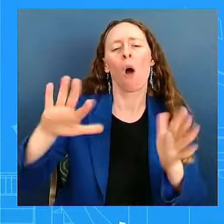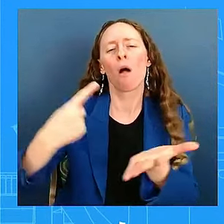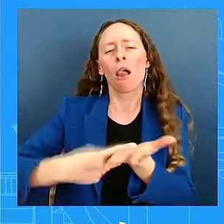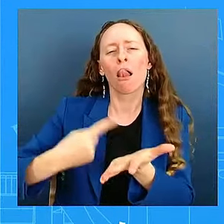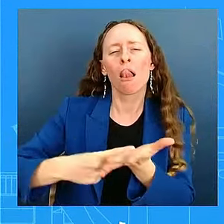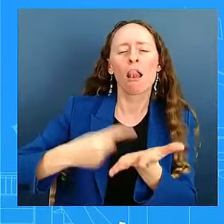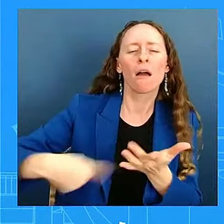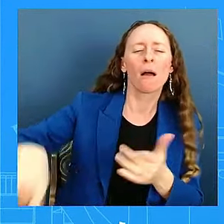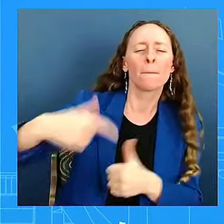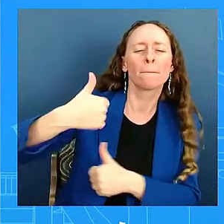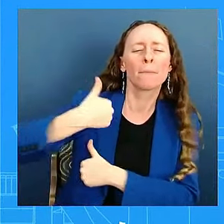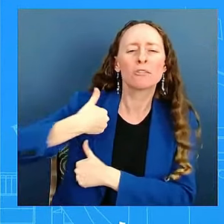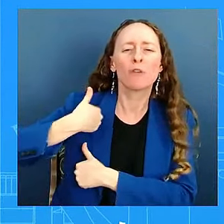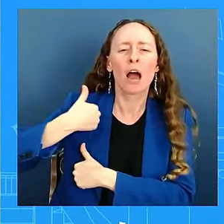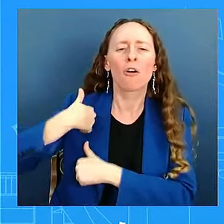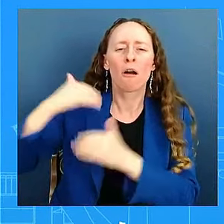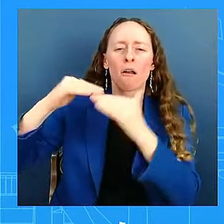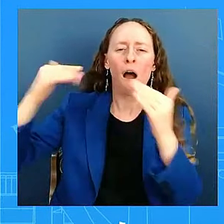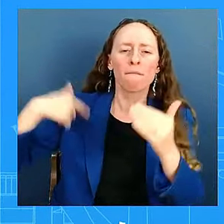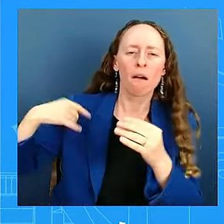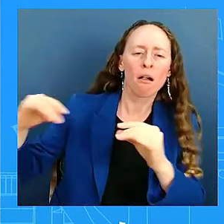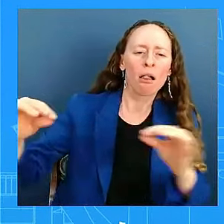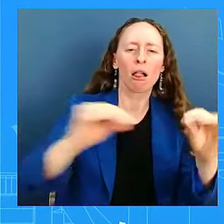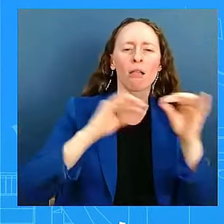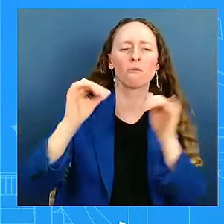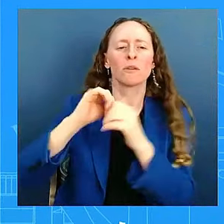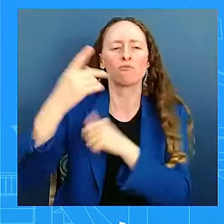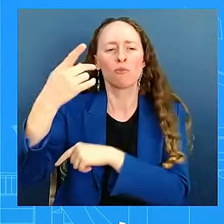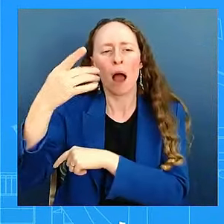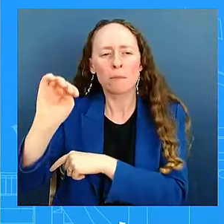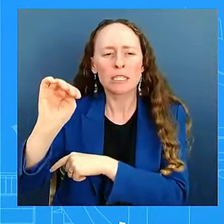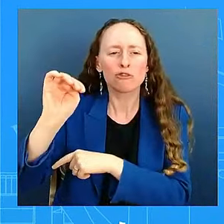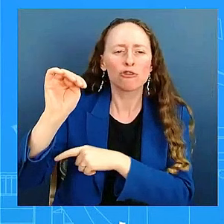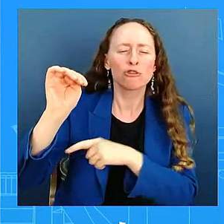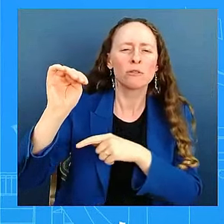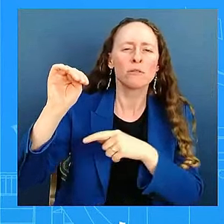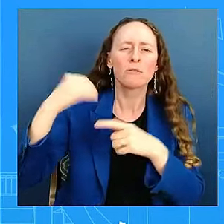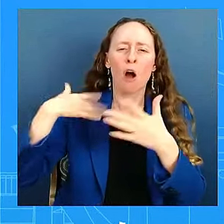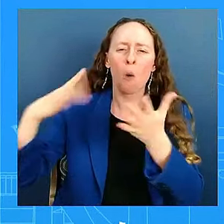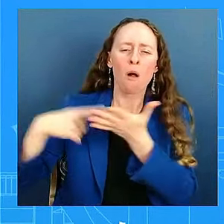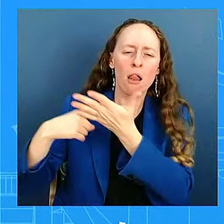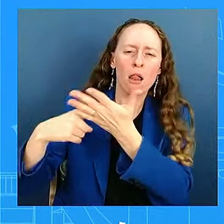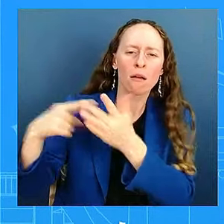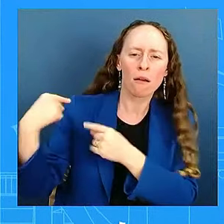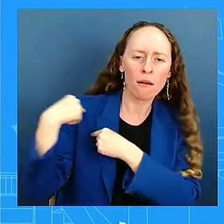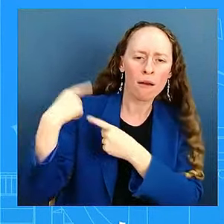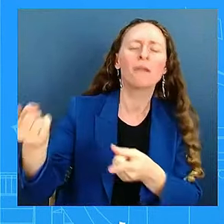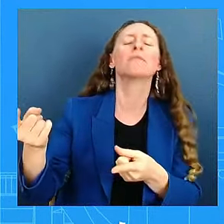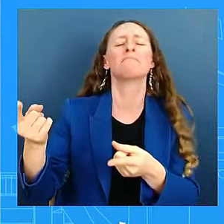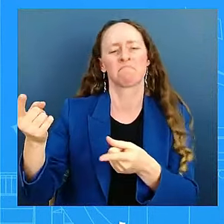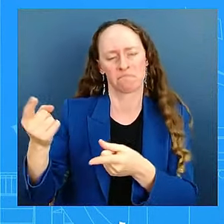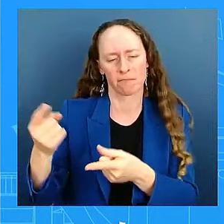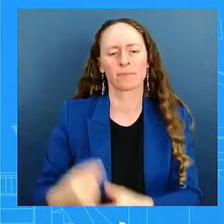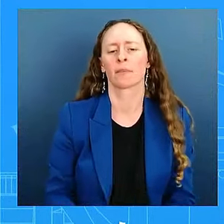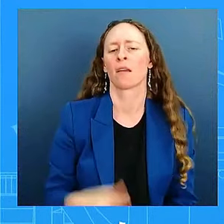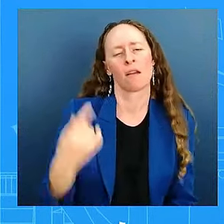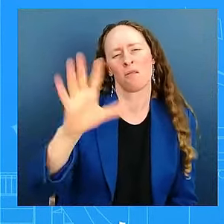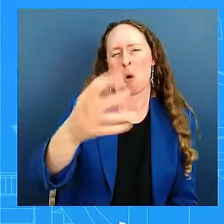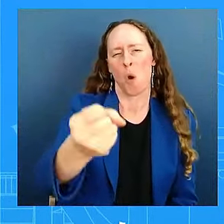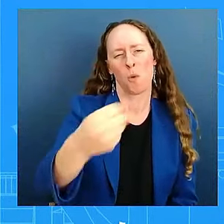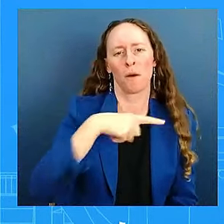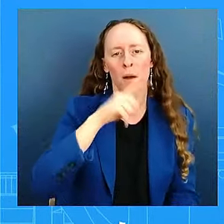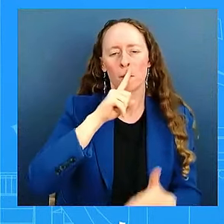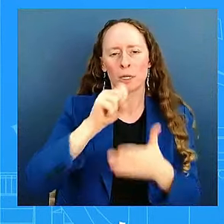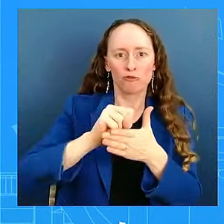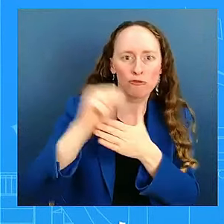Office level. We'll continue those conversations in the hours ahead. I'm not going to prejudge or get ahead of anything. We want to have some deep consultations with the Israelis.